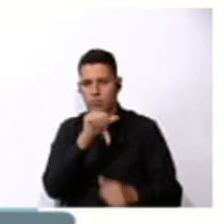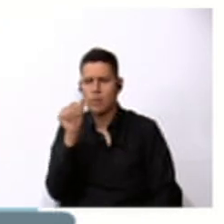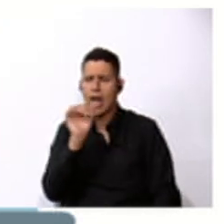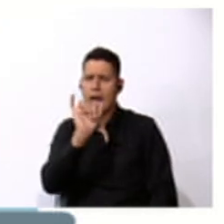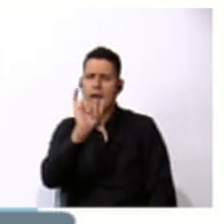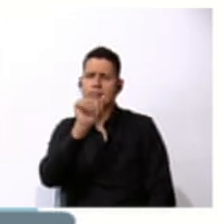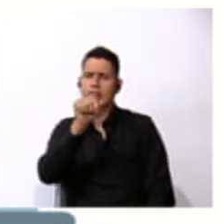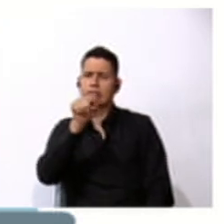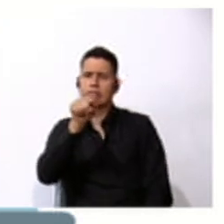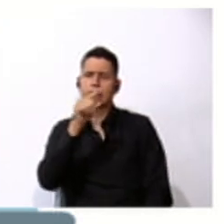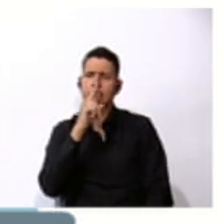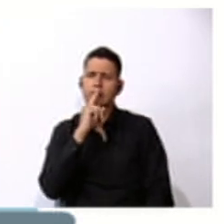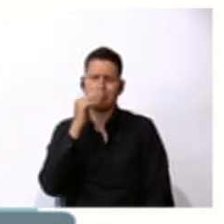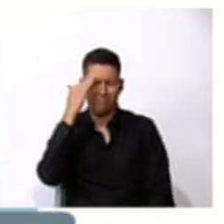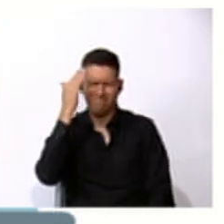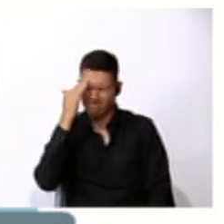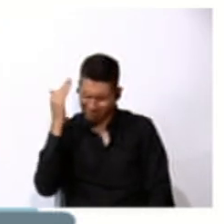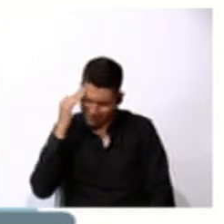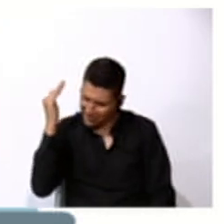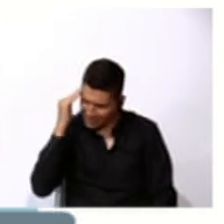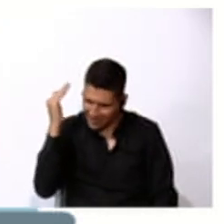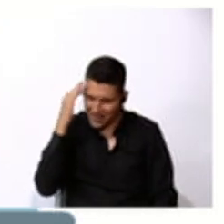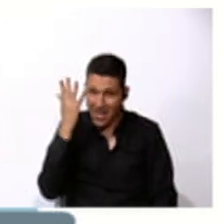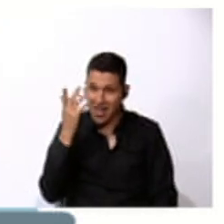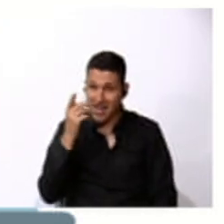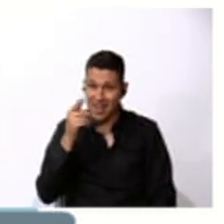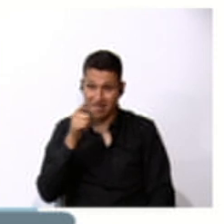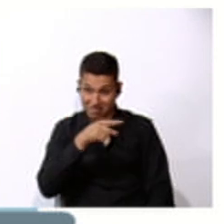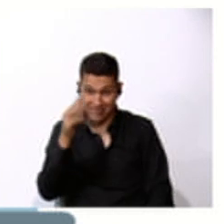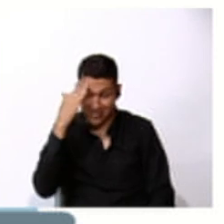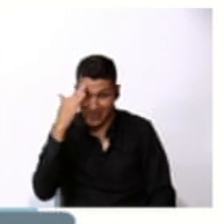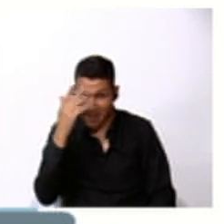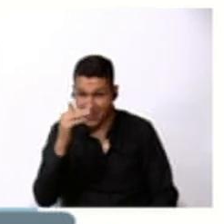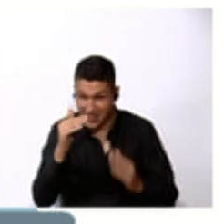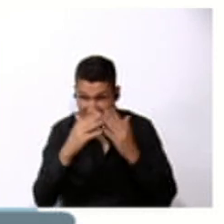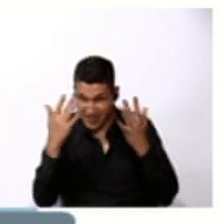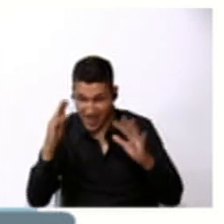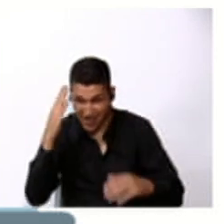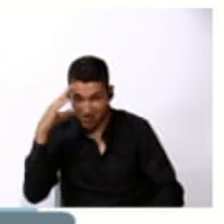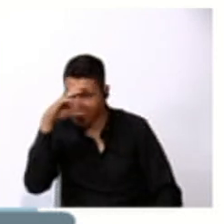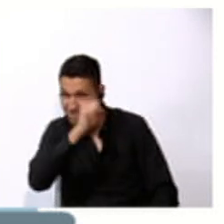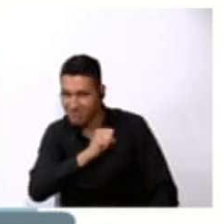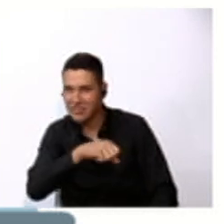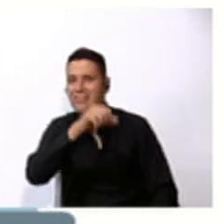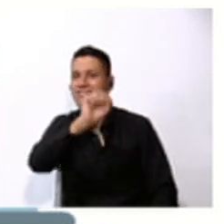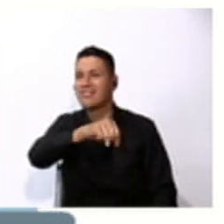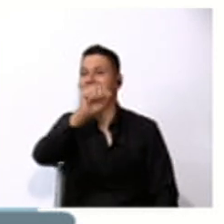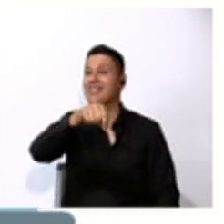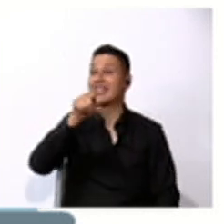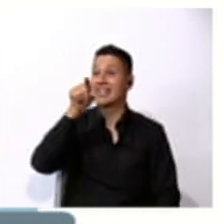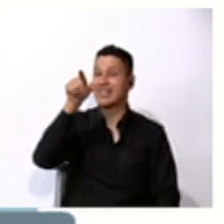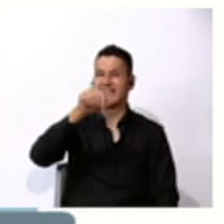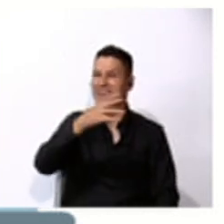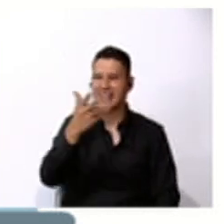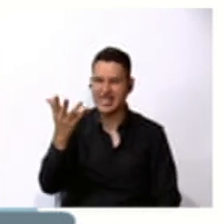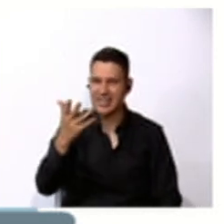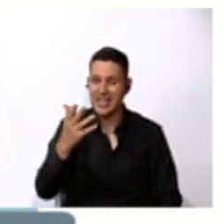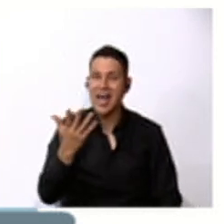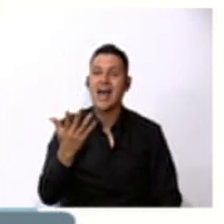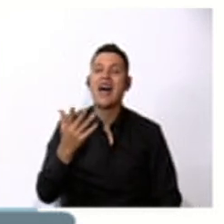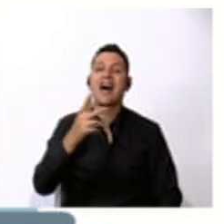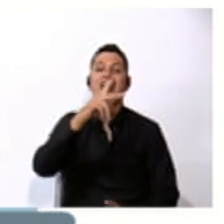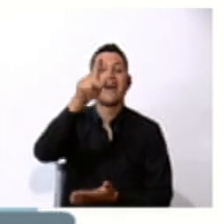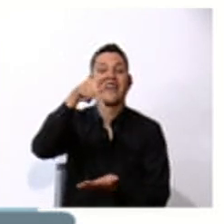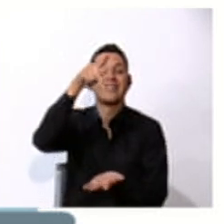yes, teacher. I know, I know. Do you know at home? ¿Saben en la casa? Yes, it's the